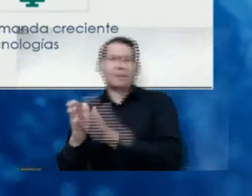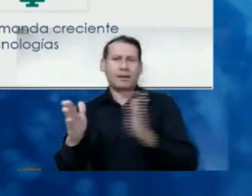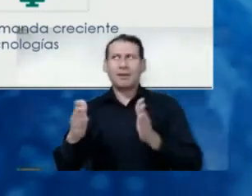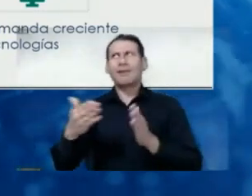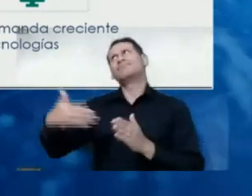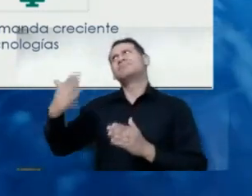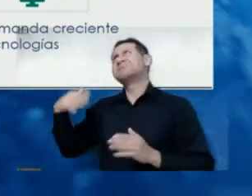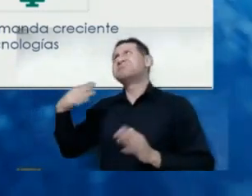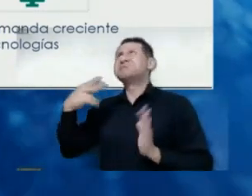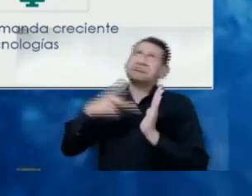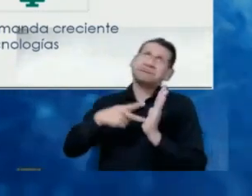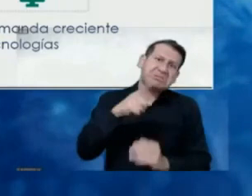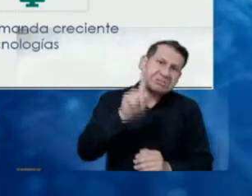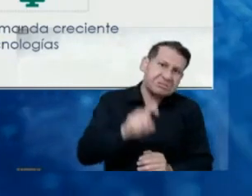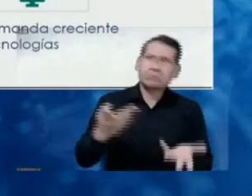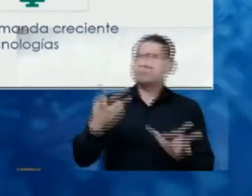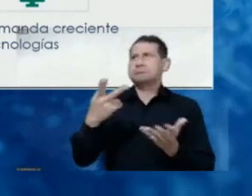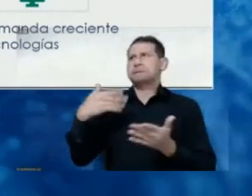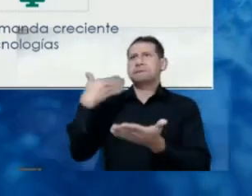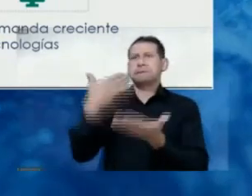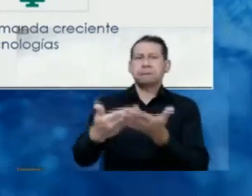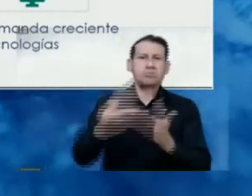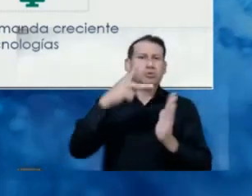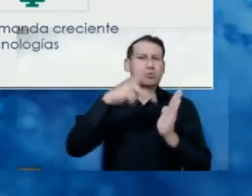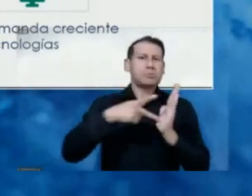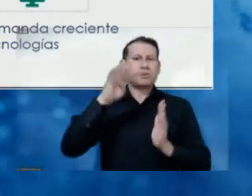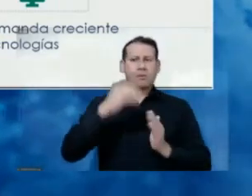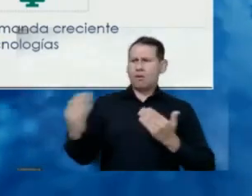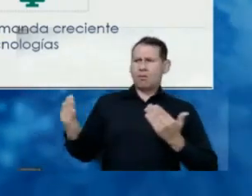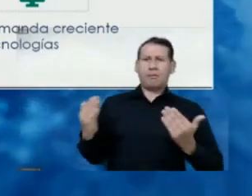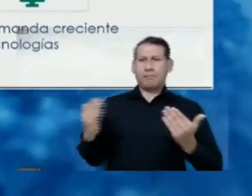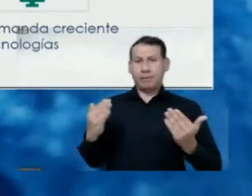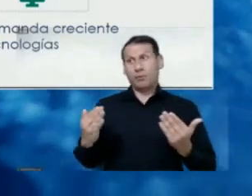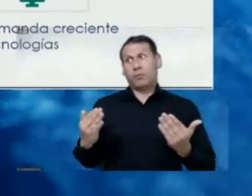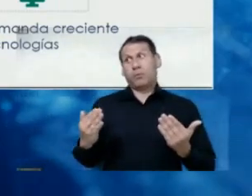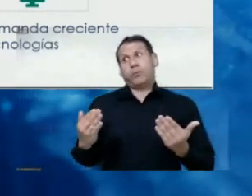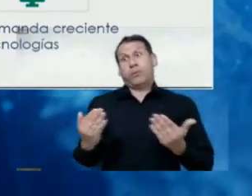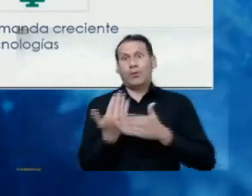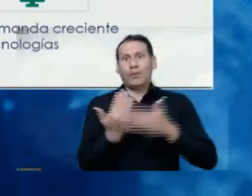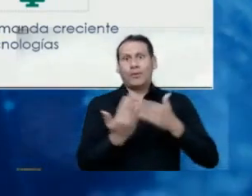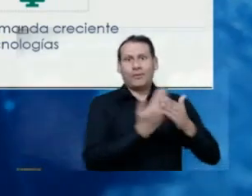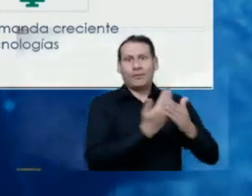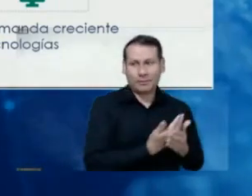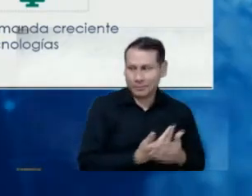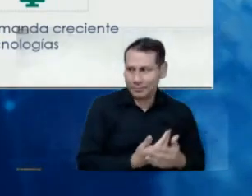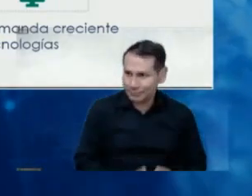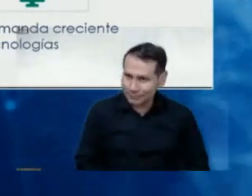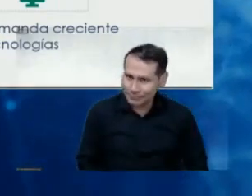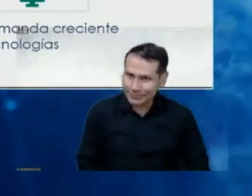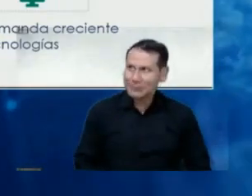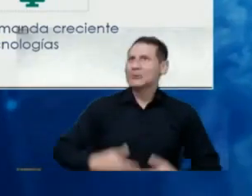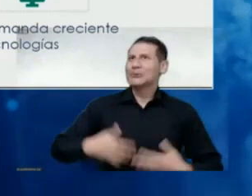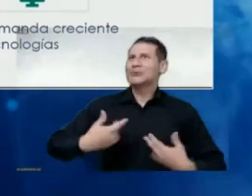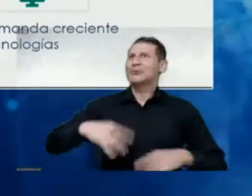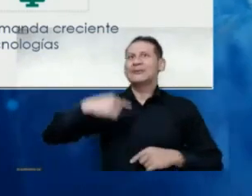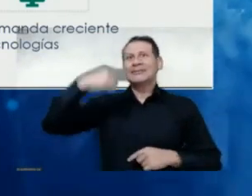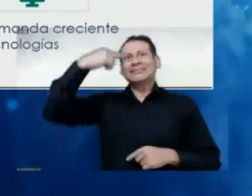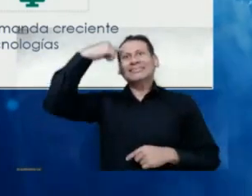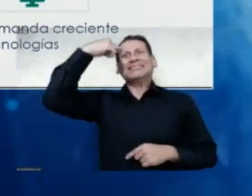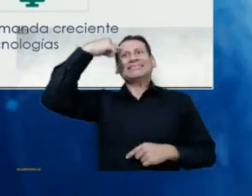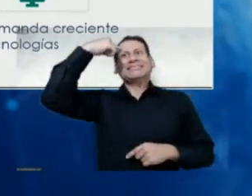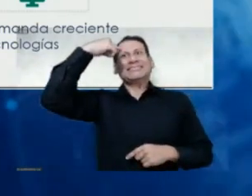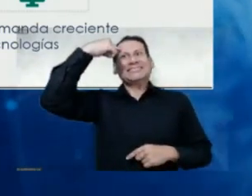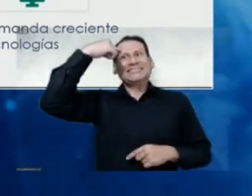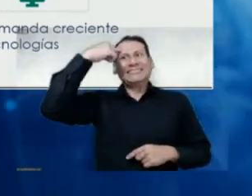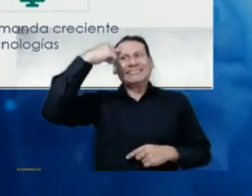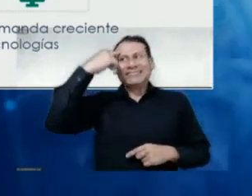previous plans like 2016 or 2019, is something new. And this is what generates a very new challenge. Oh, how interesting it